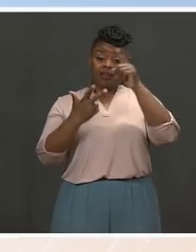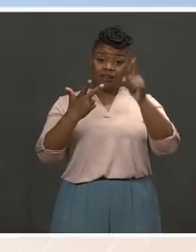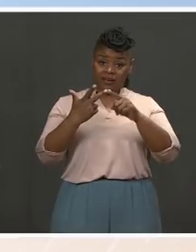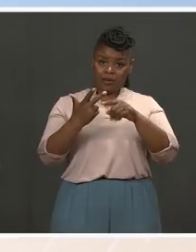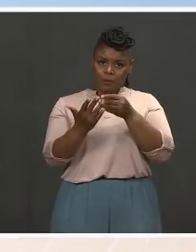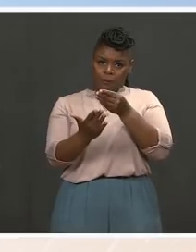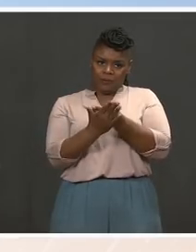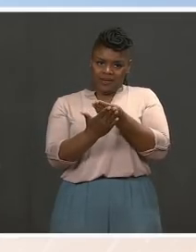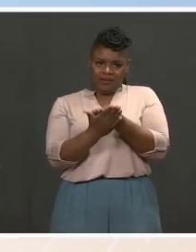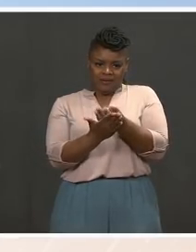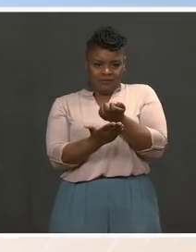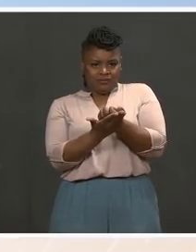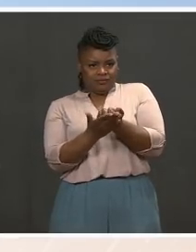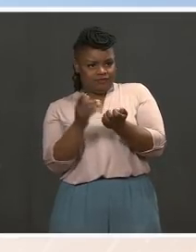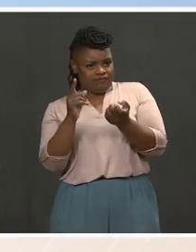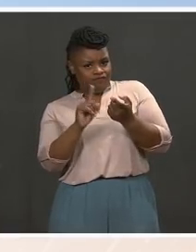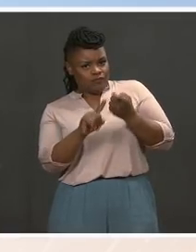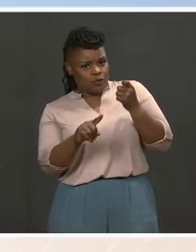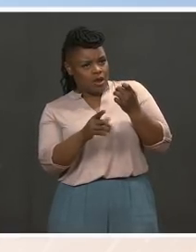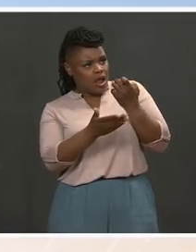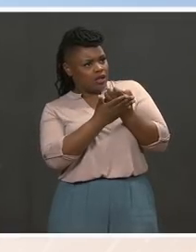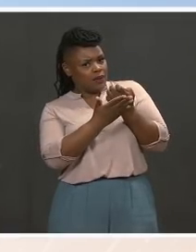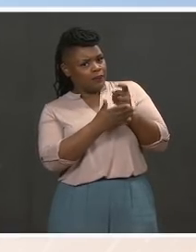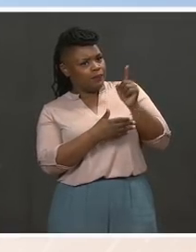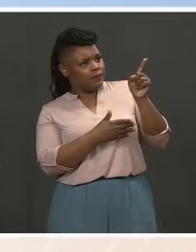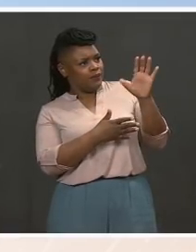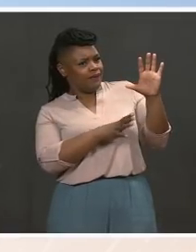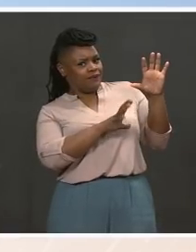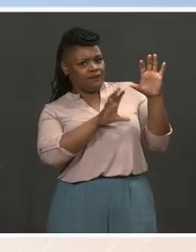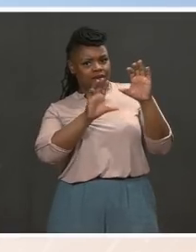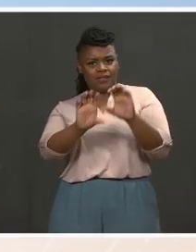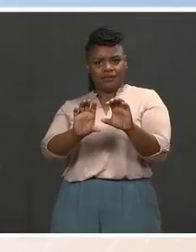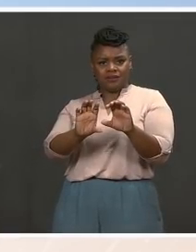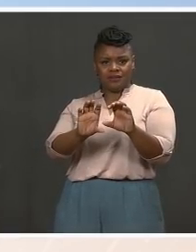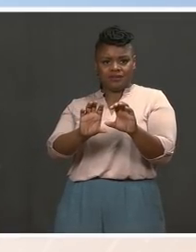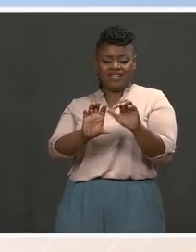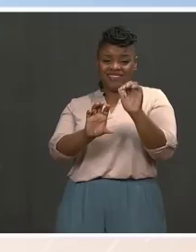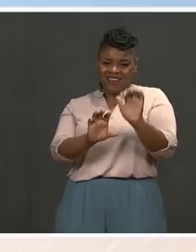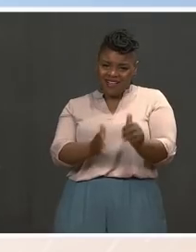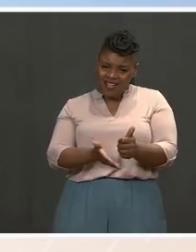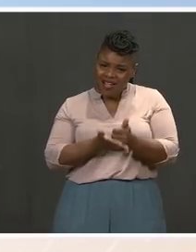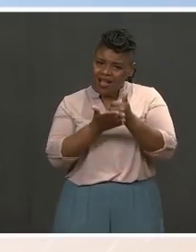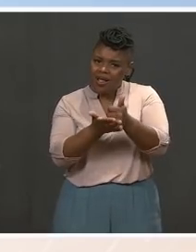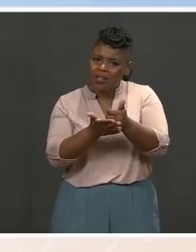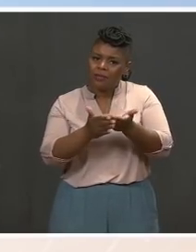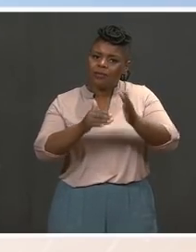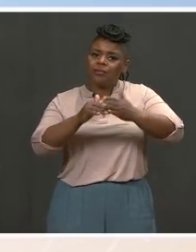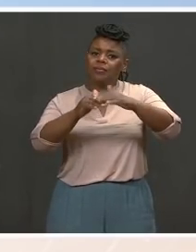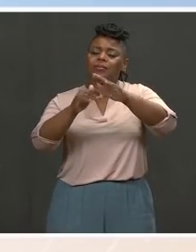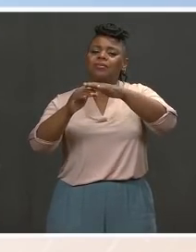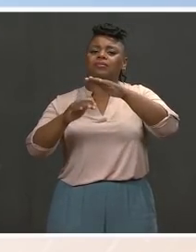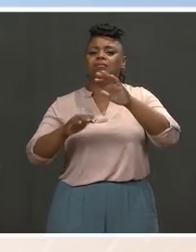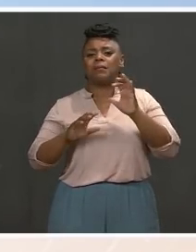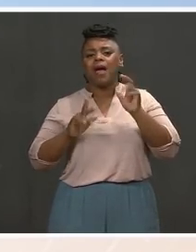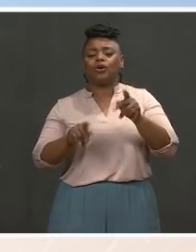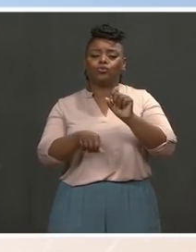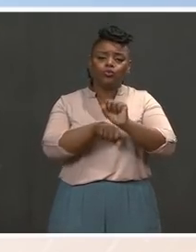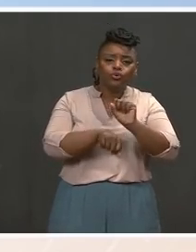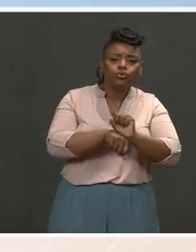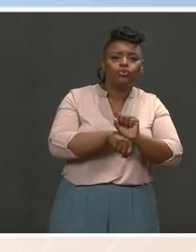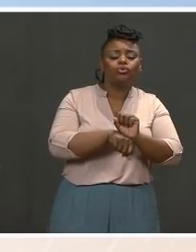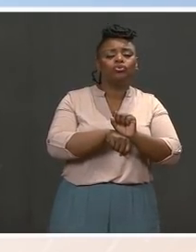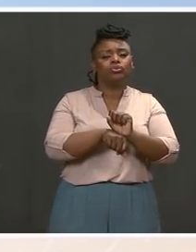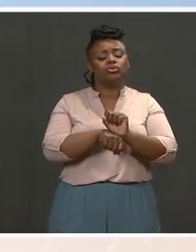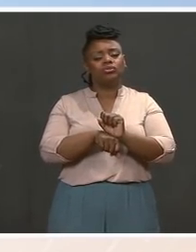care centers to help them reopen safely. So part of what we see in this decline in women's employment is because of their,